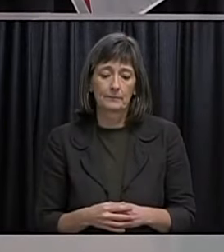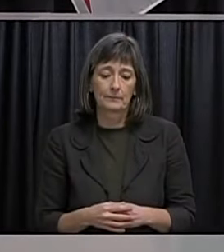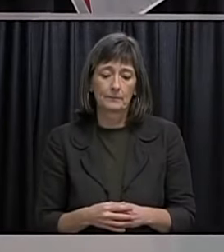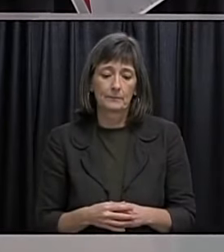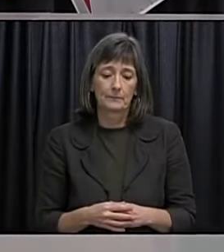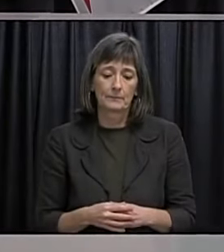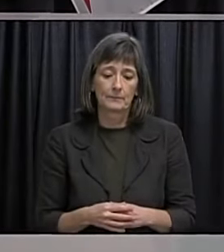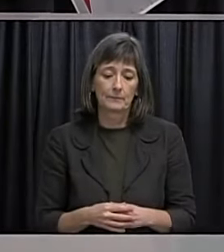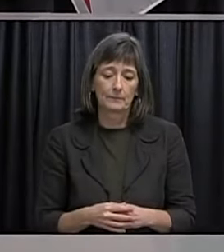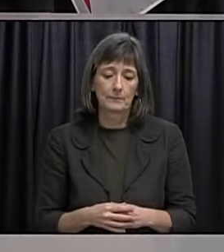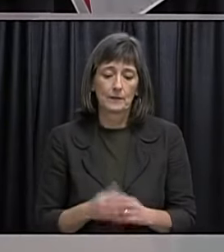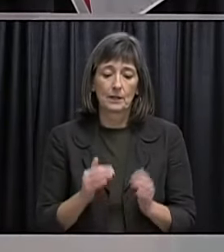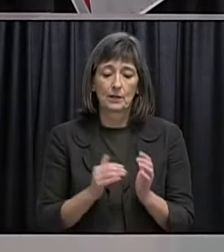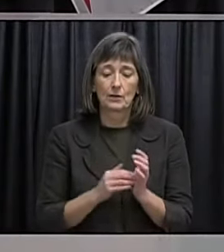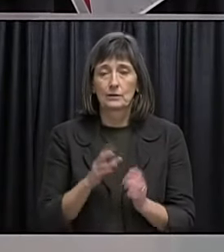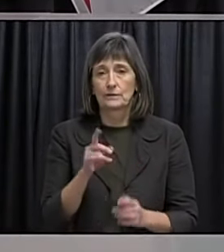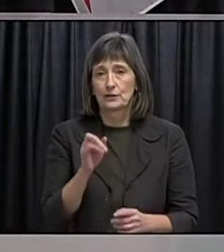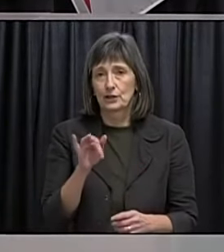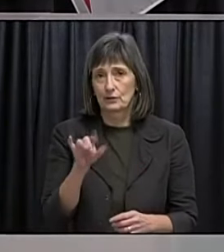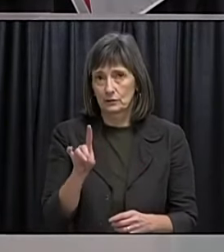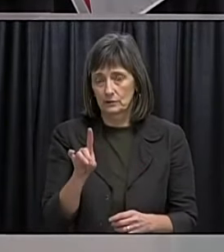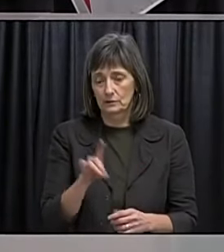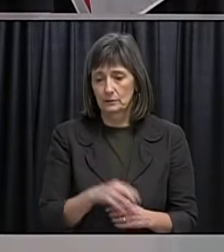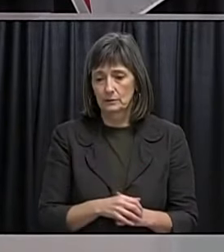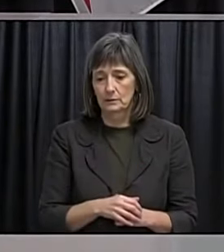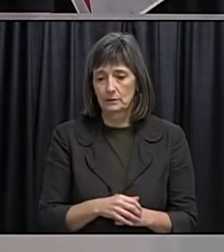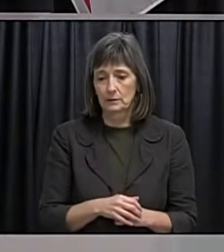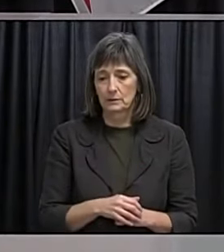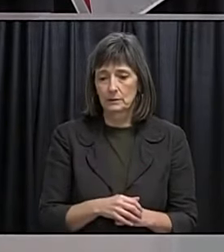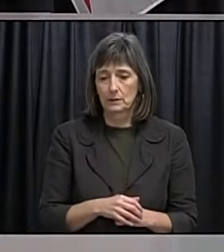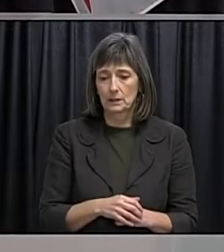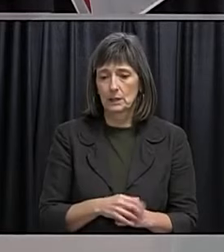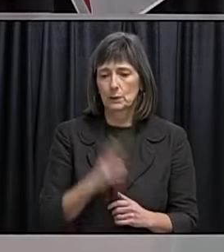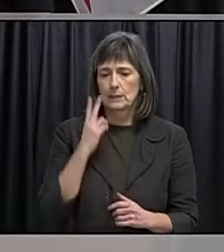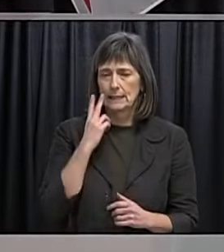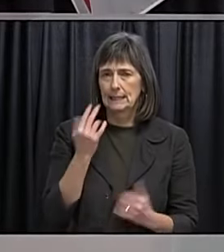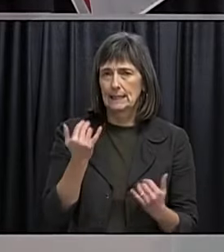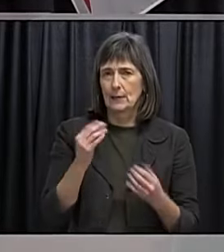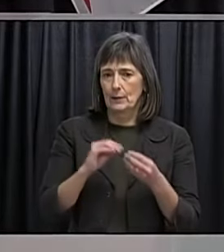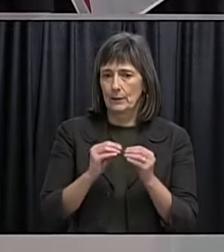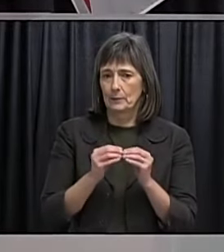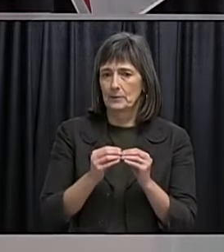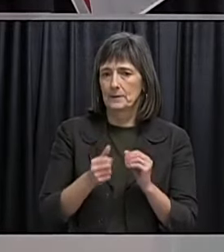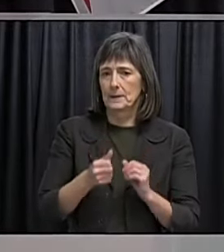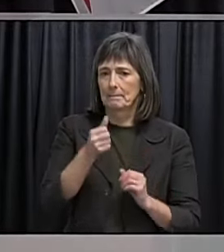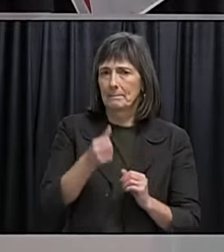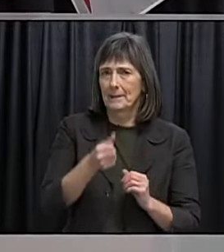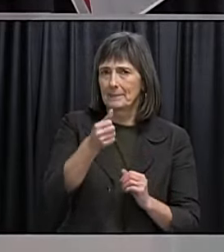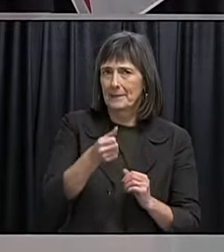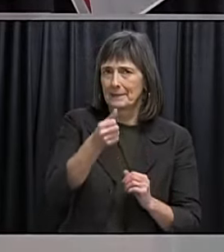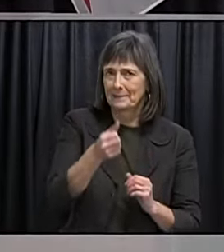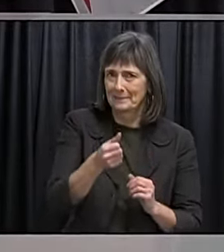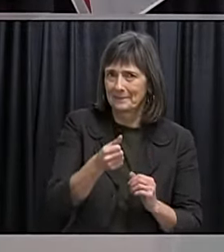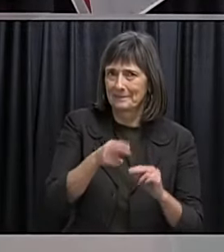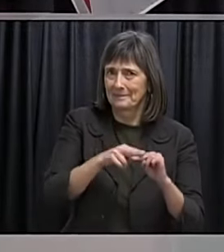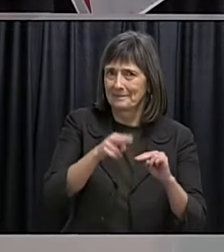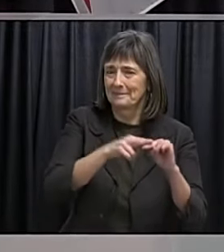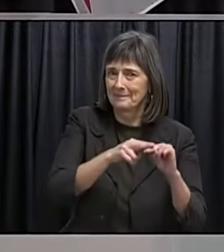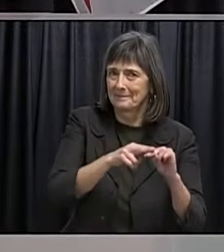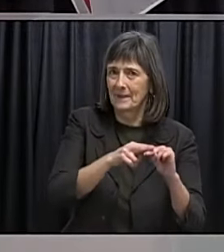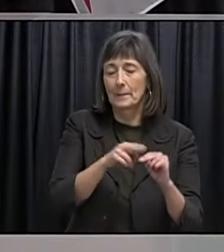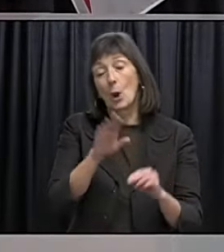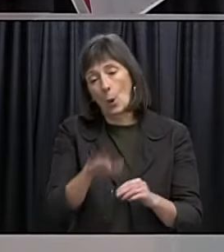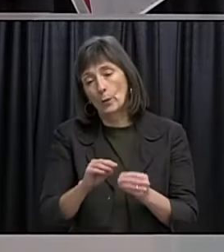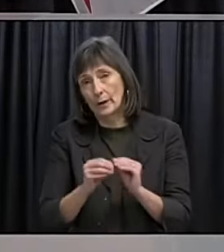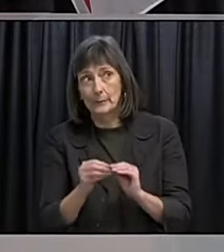Thank you. Dr. Fitzgerald when we start to see our case numbers rise in terms of the daily numbers I know it's still very